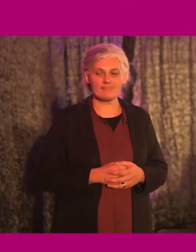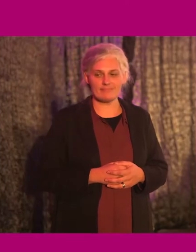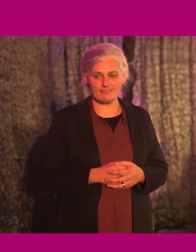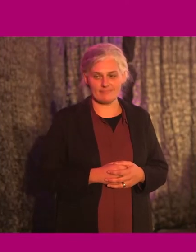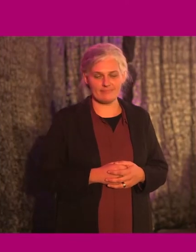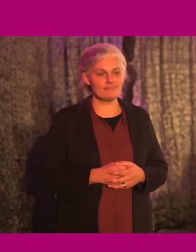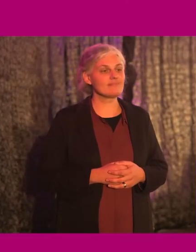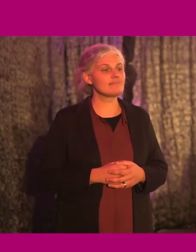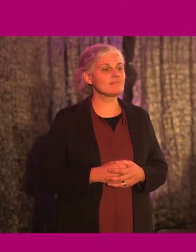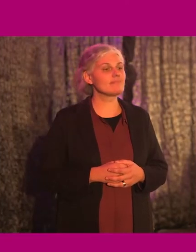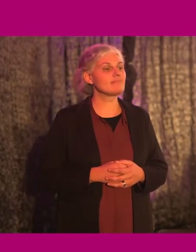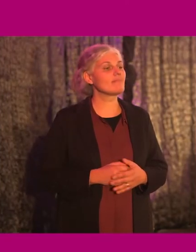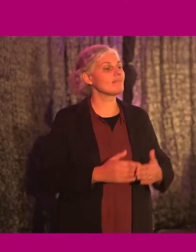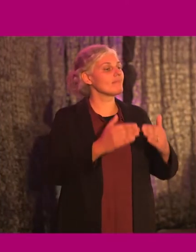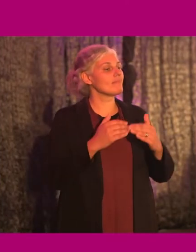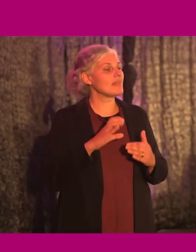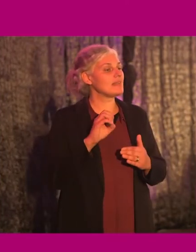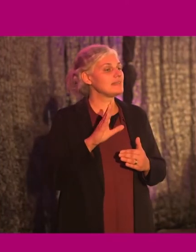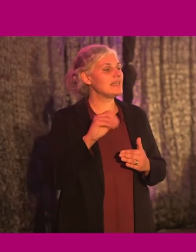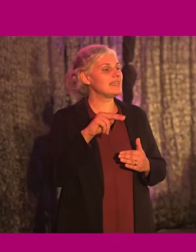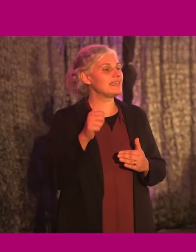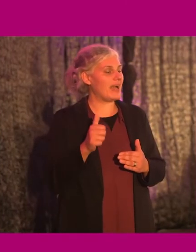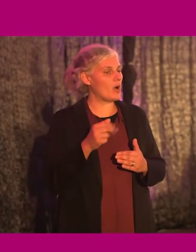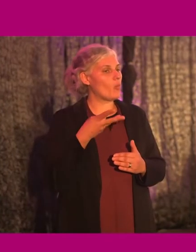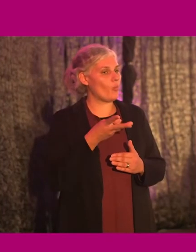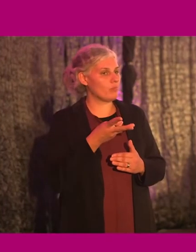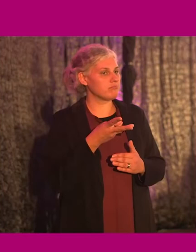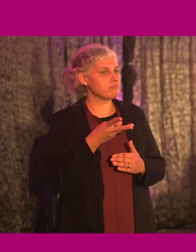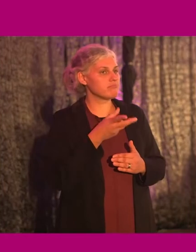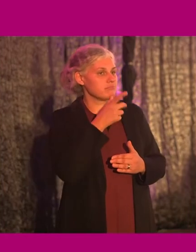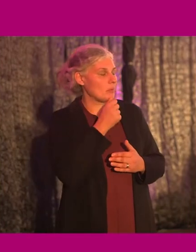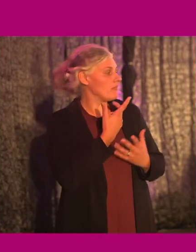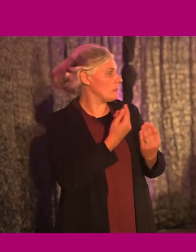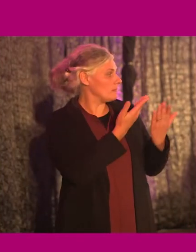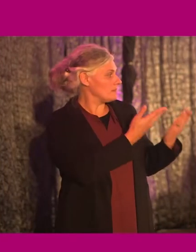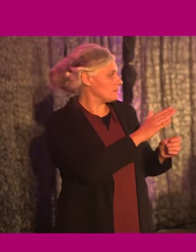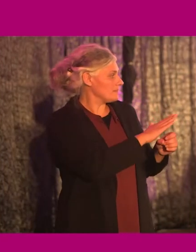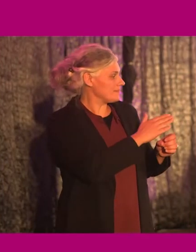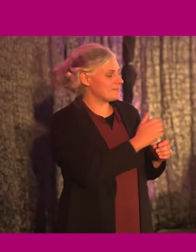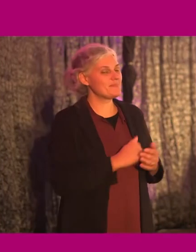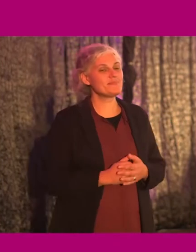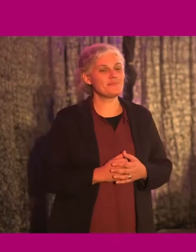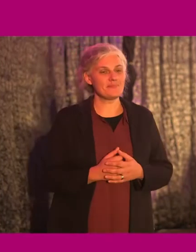So next up we have Celina, who's going to present from her chair there at the other side of the stage.